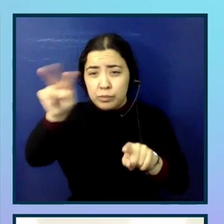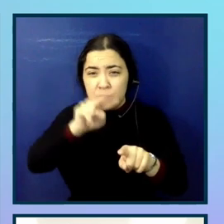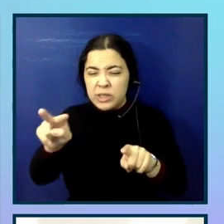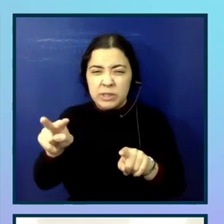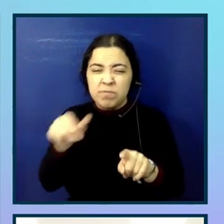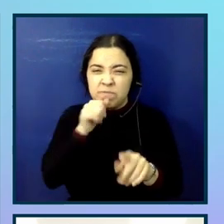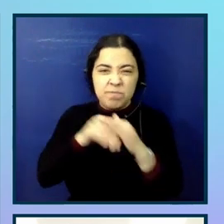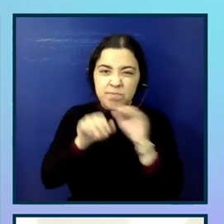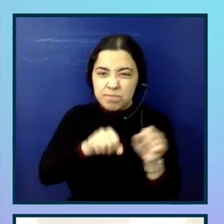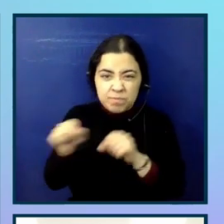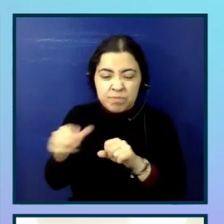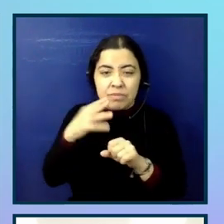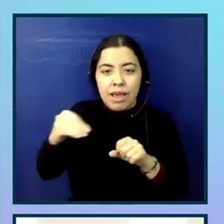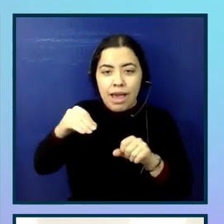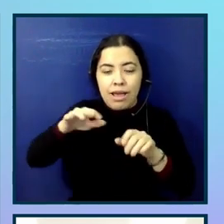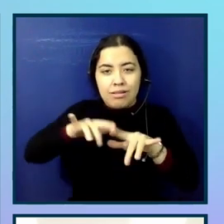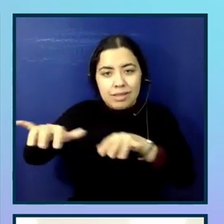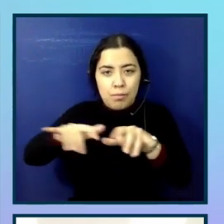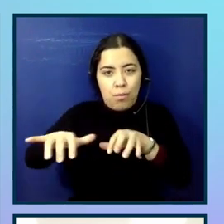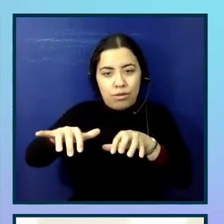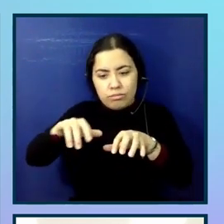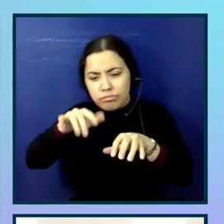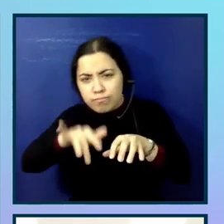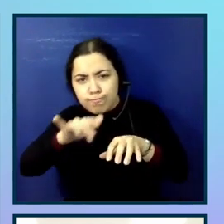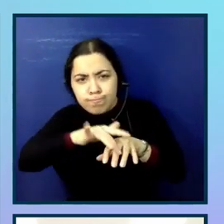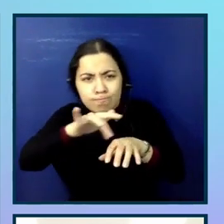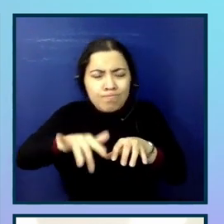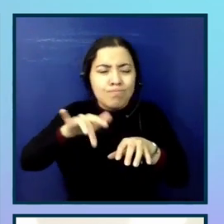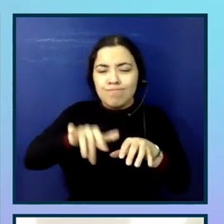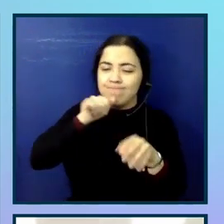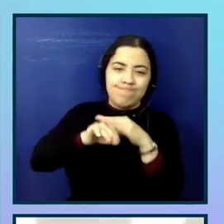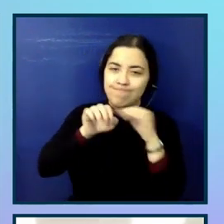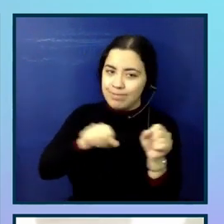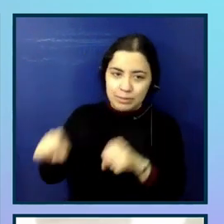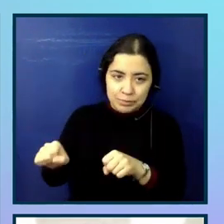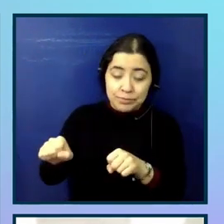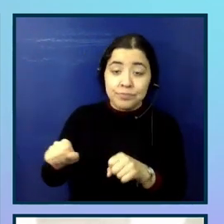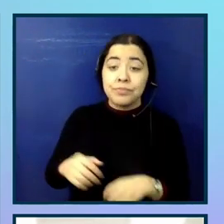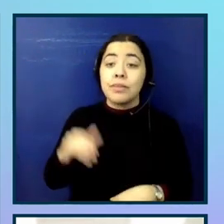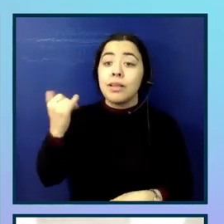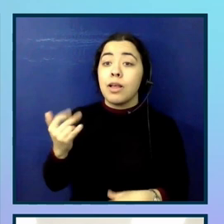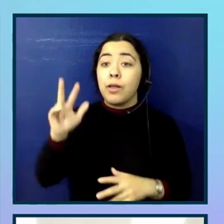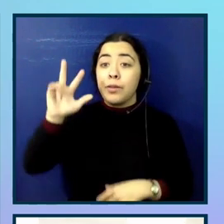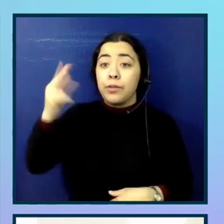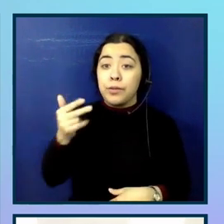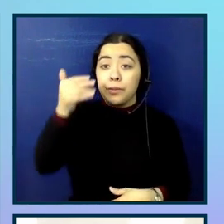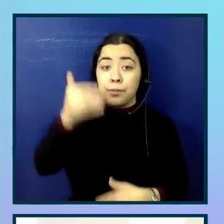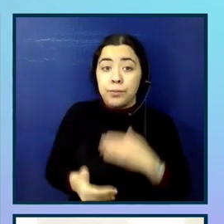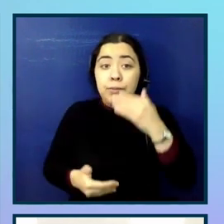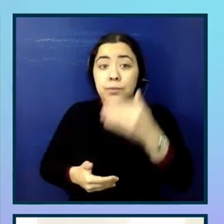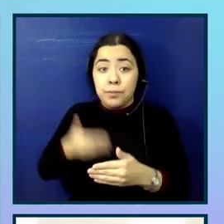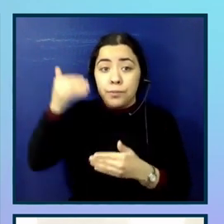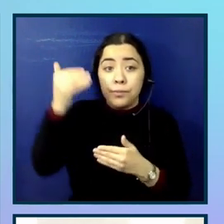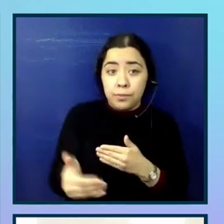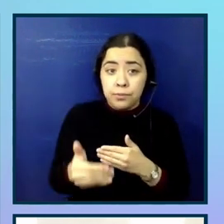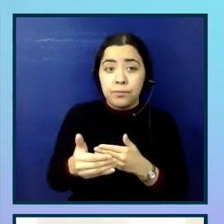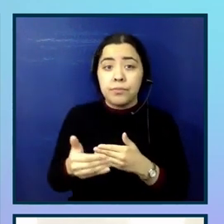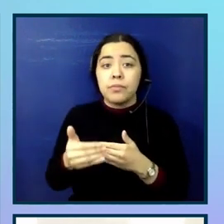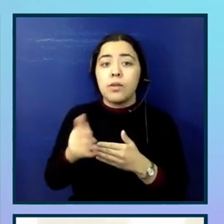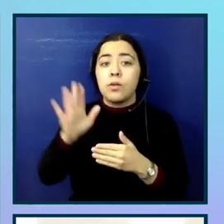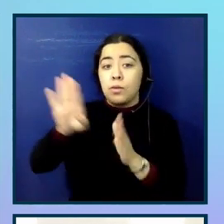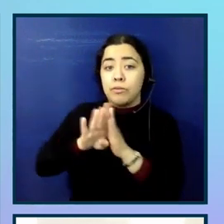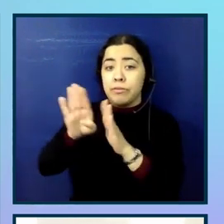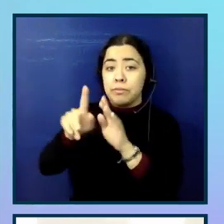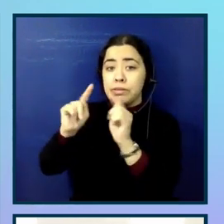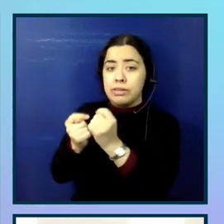So step three is to equip your development teams with tools to integrate accessibility, testing at all stages